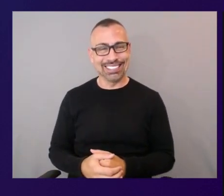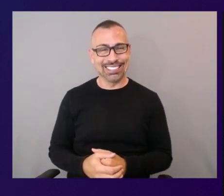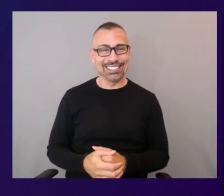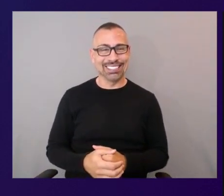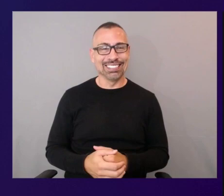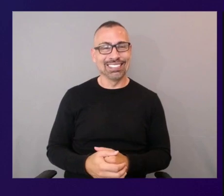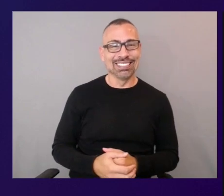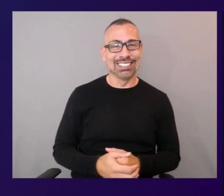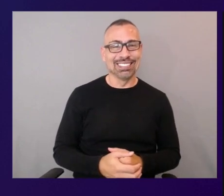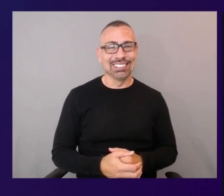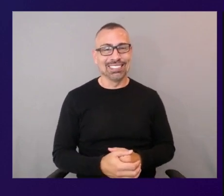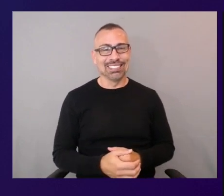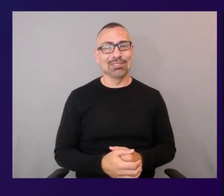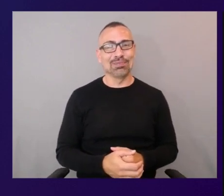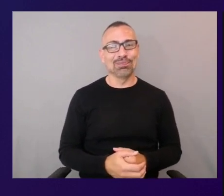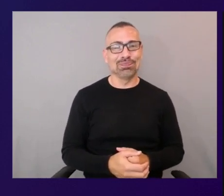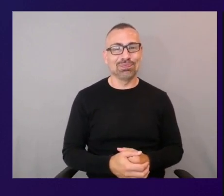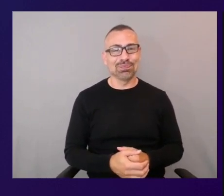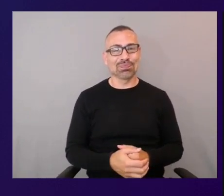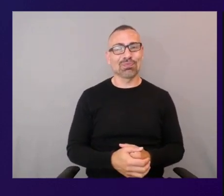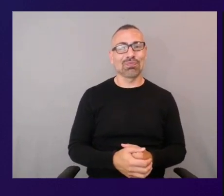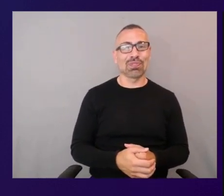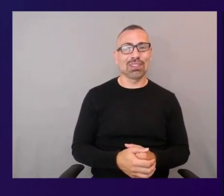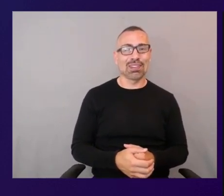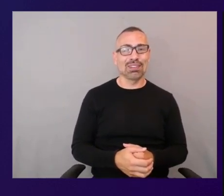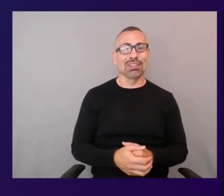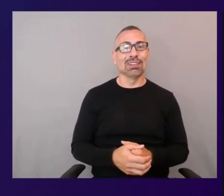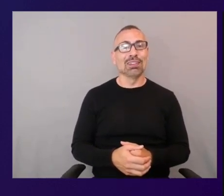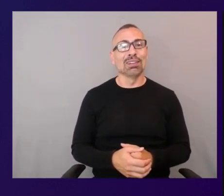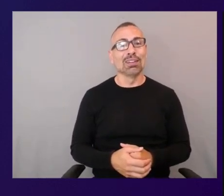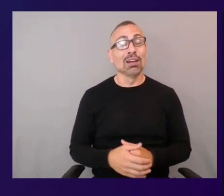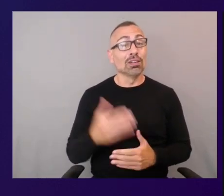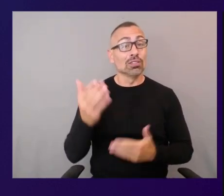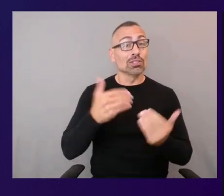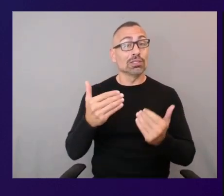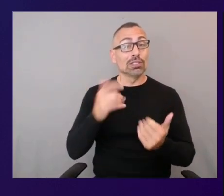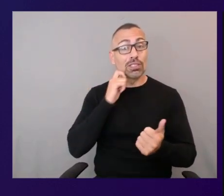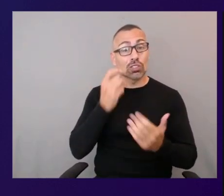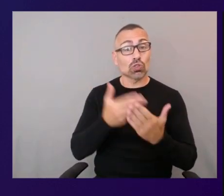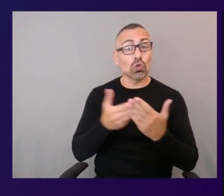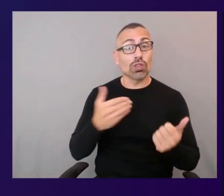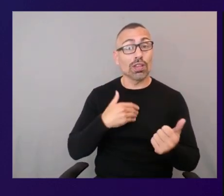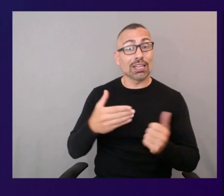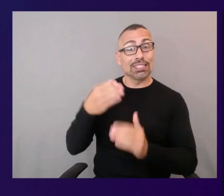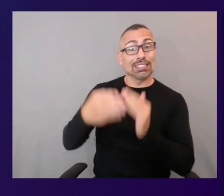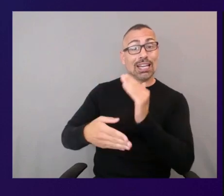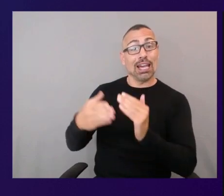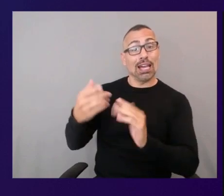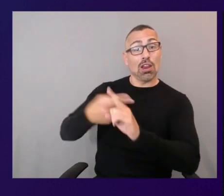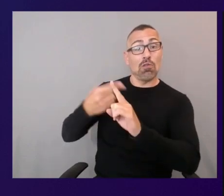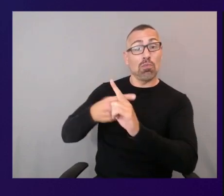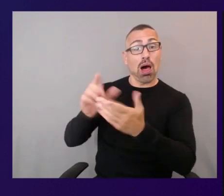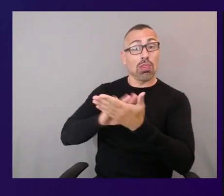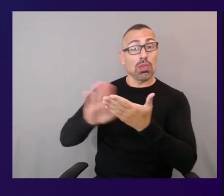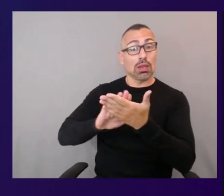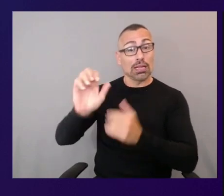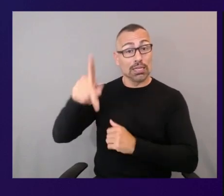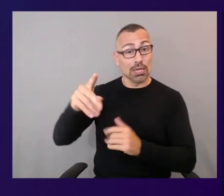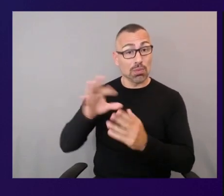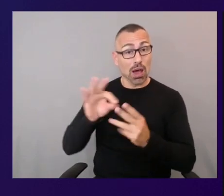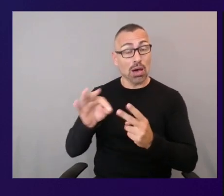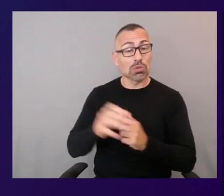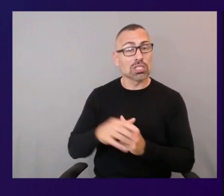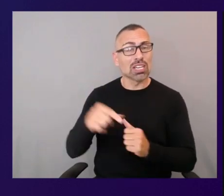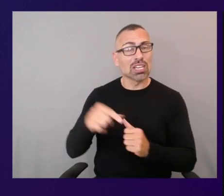yeah so the next cool thing also is the simulate end of month cleanup option so this tool is typically only going to be making changes to that